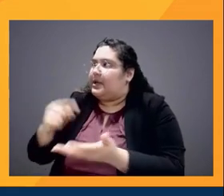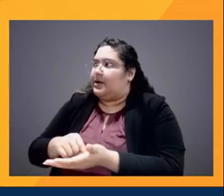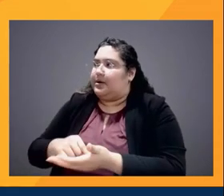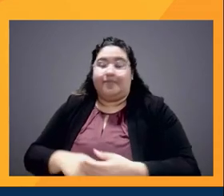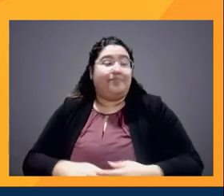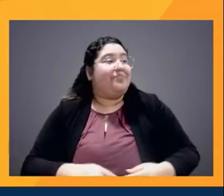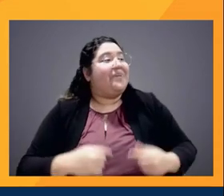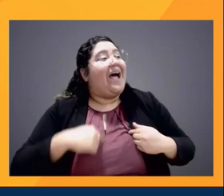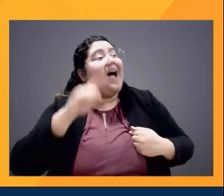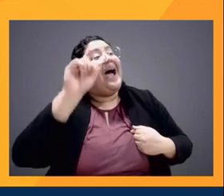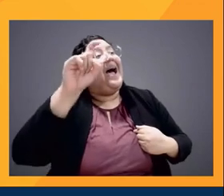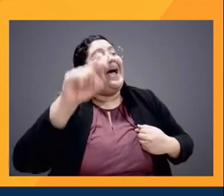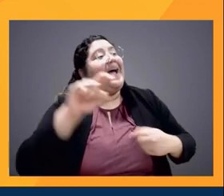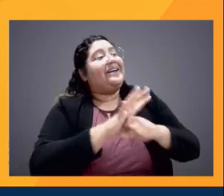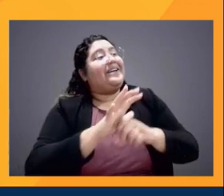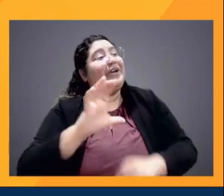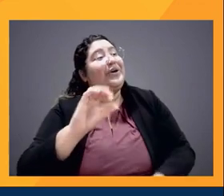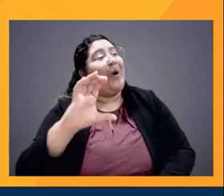I'm just putting it out there.